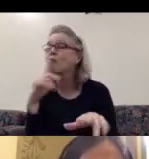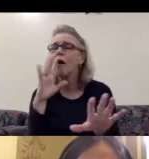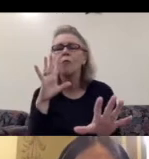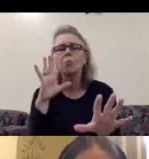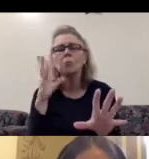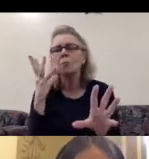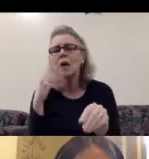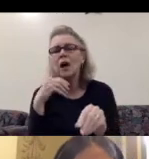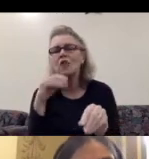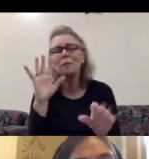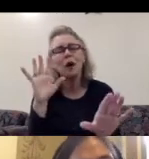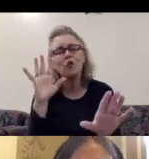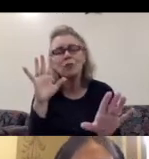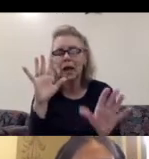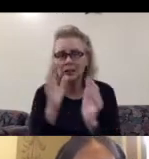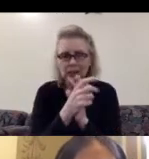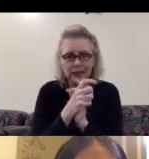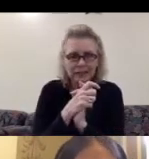of words. Next one, please.